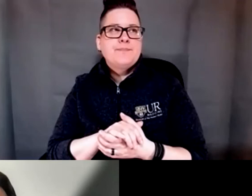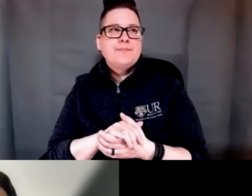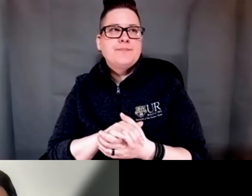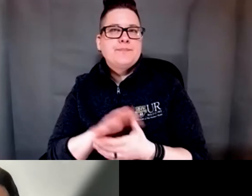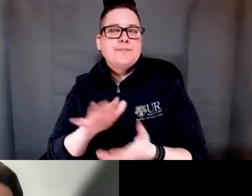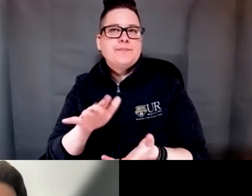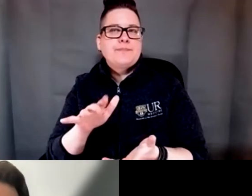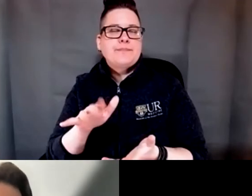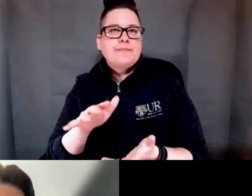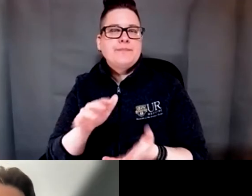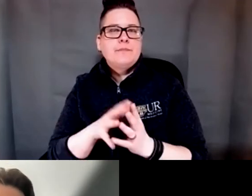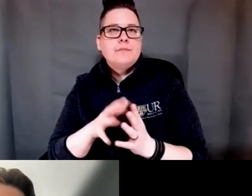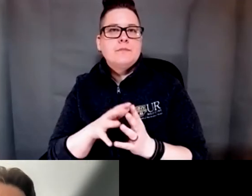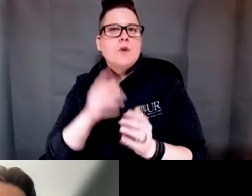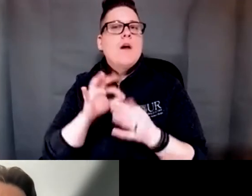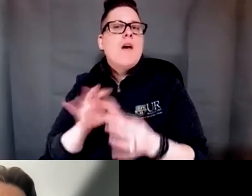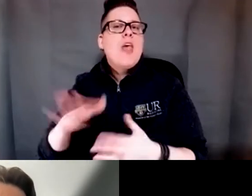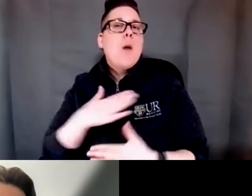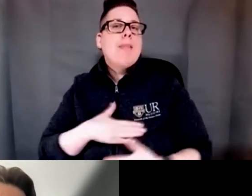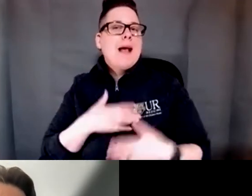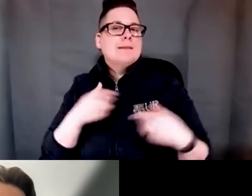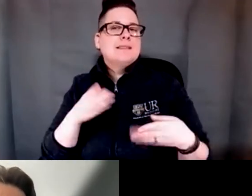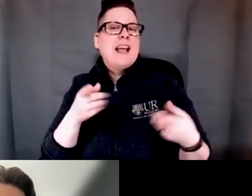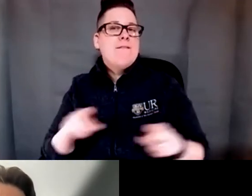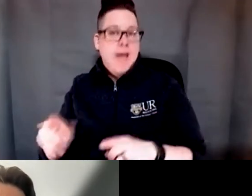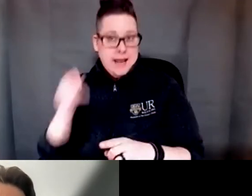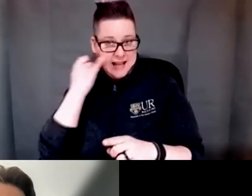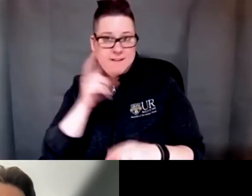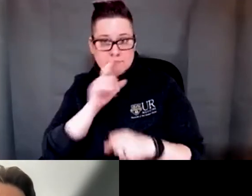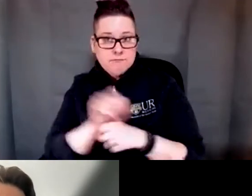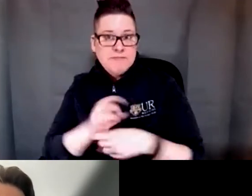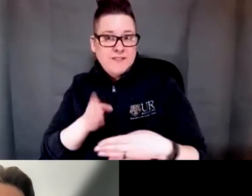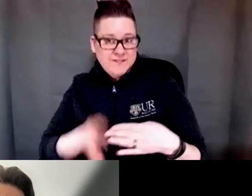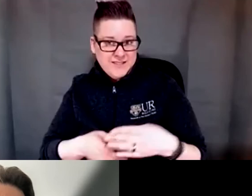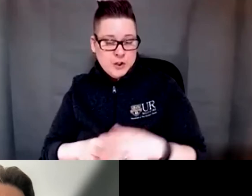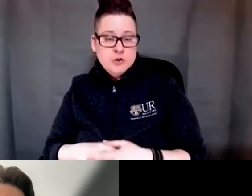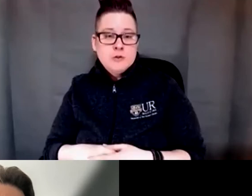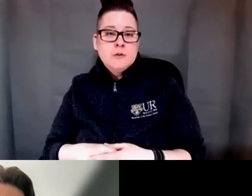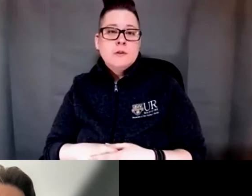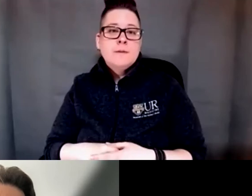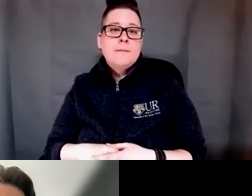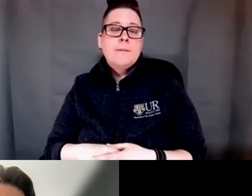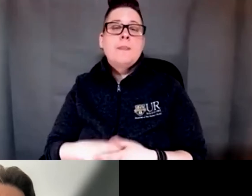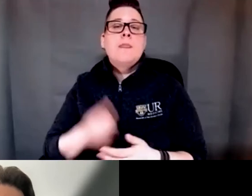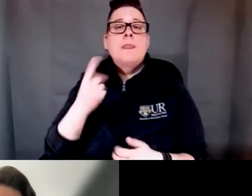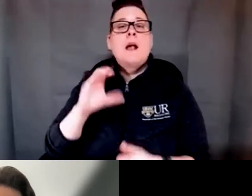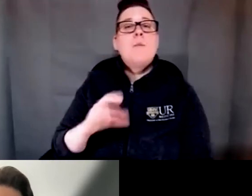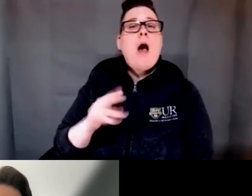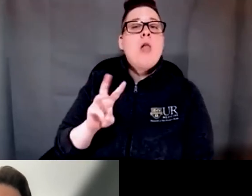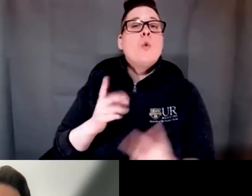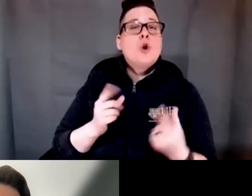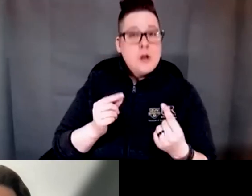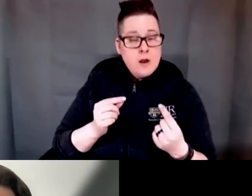on the pleasant events if they complete or not what they do what the community health worker does is